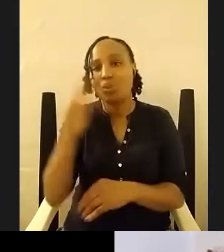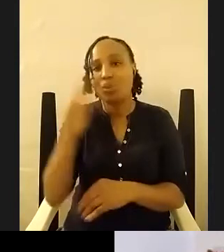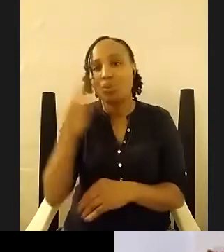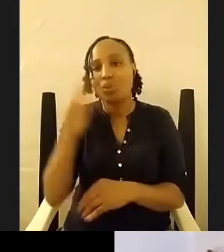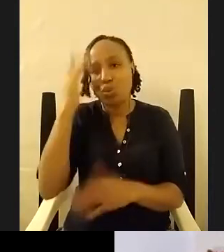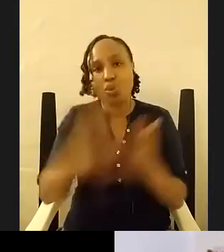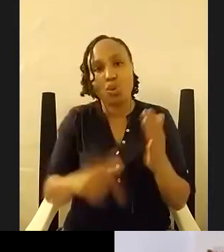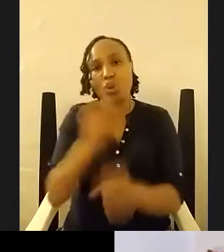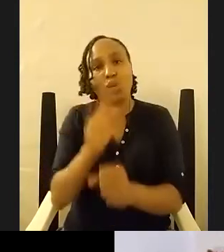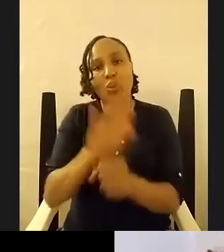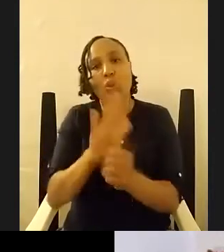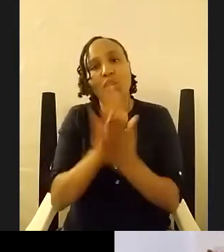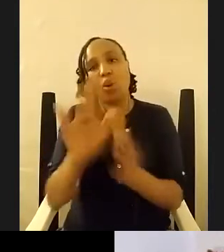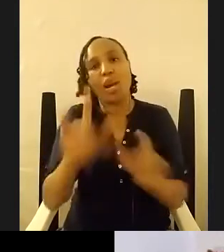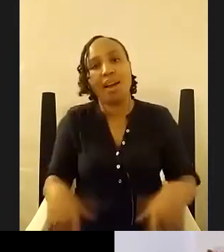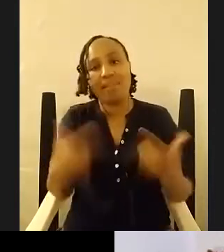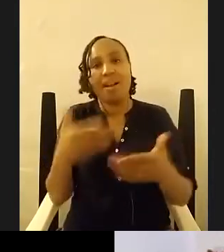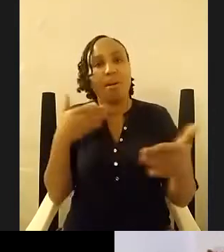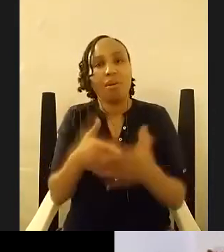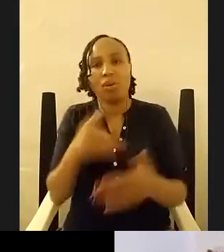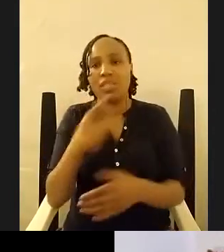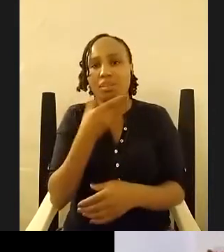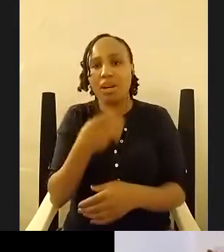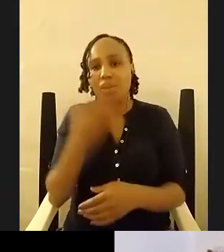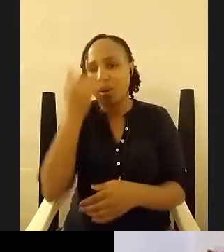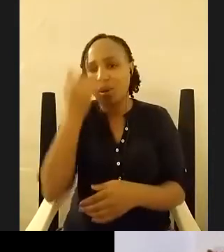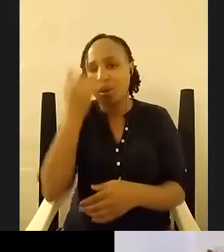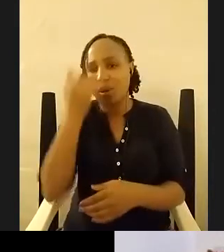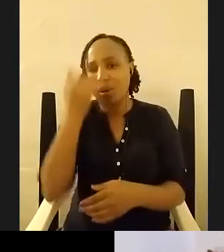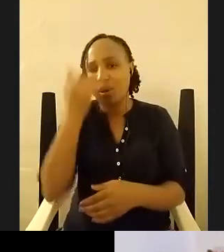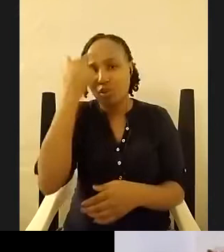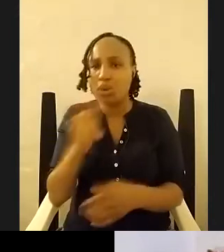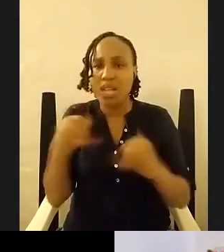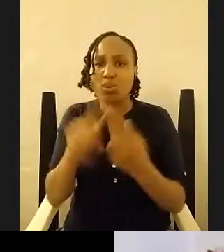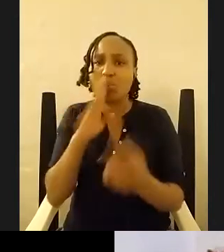me to this brother because i'm like i am not trying to be in the washington post for scandalous